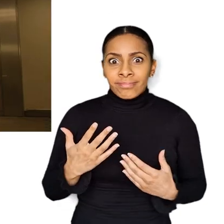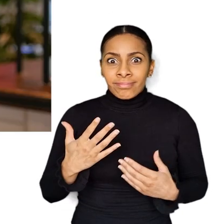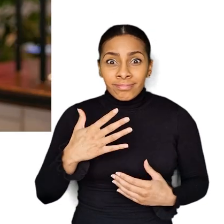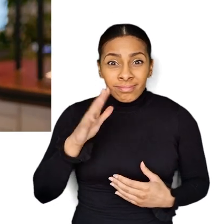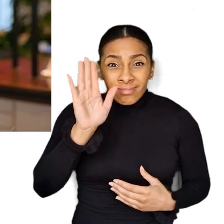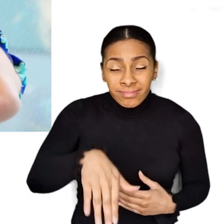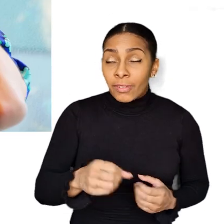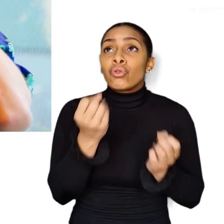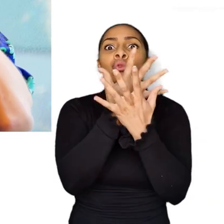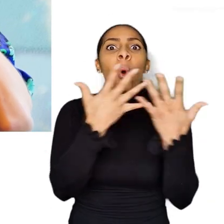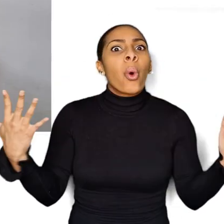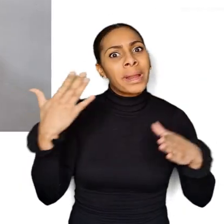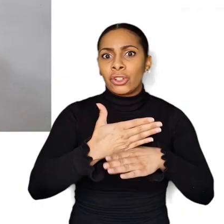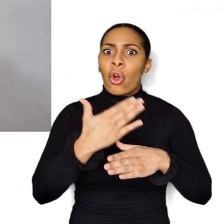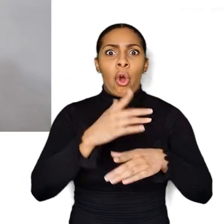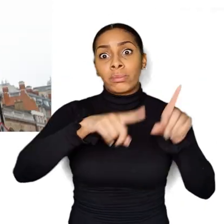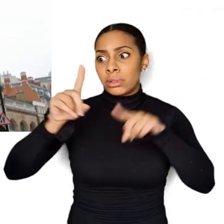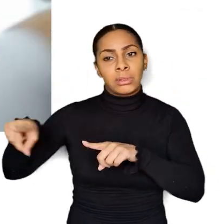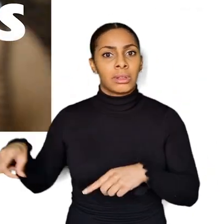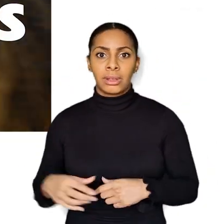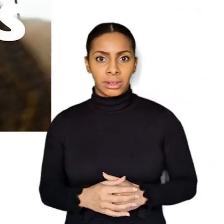There's like so many jobs.